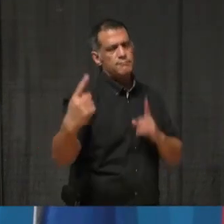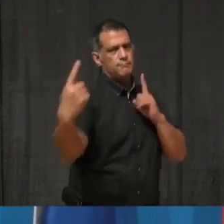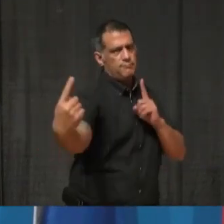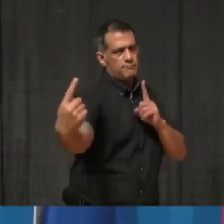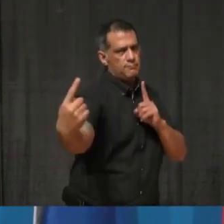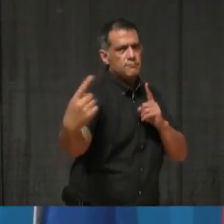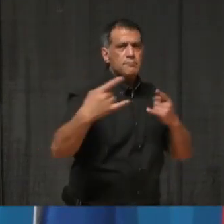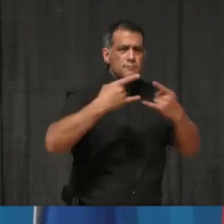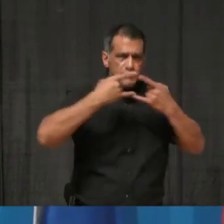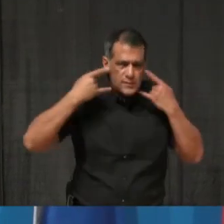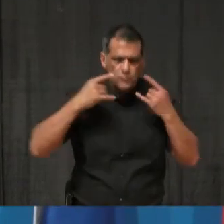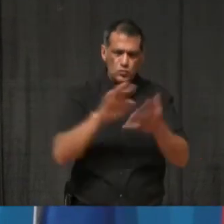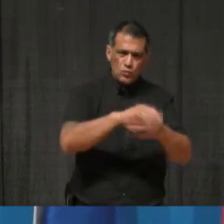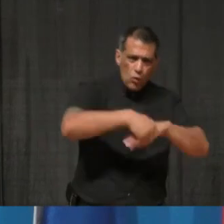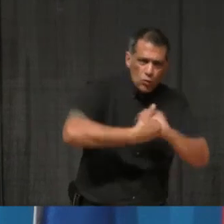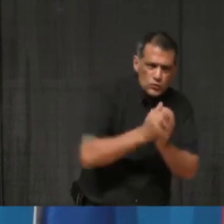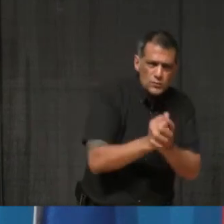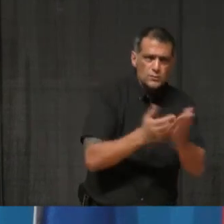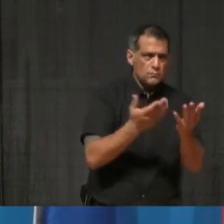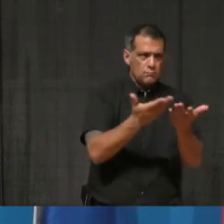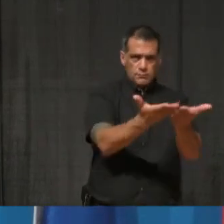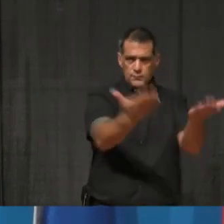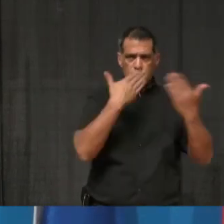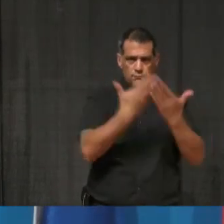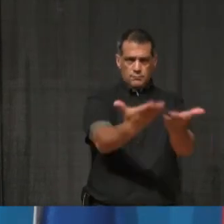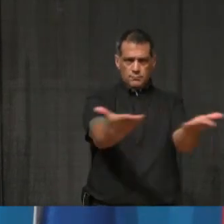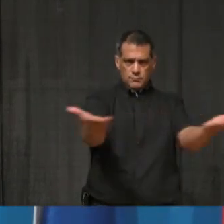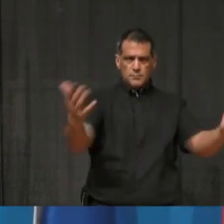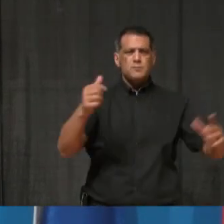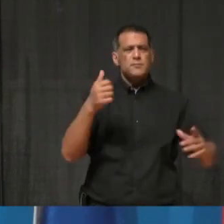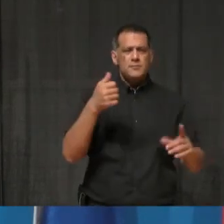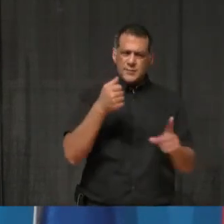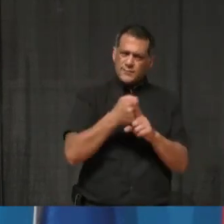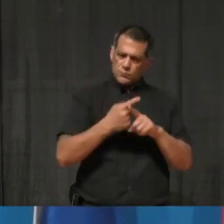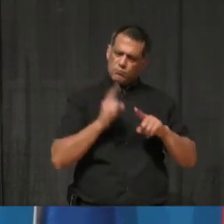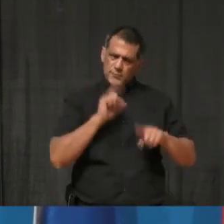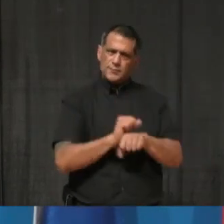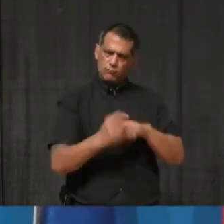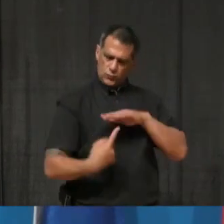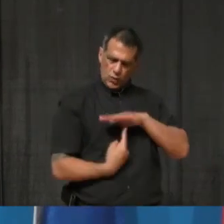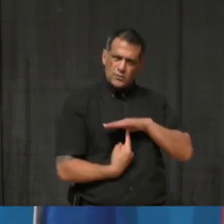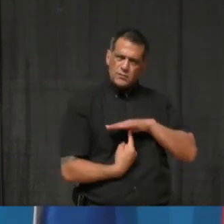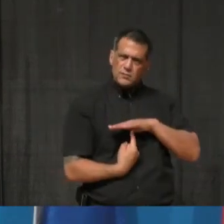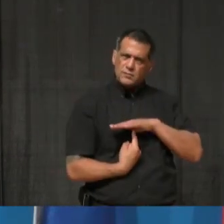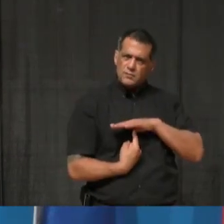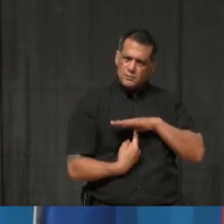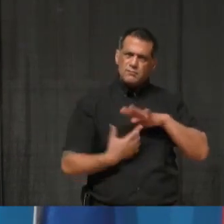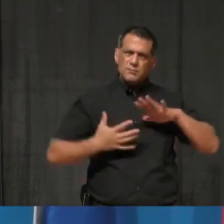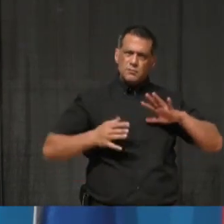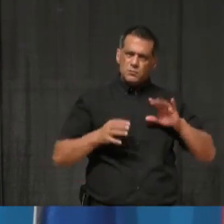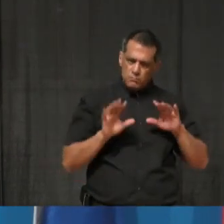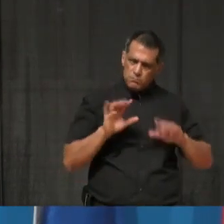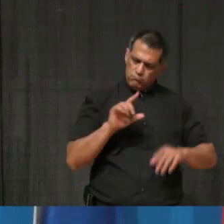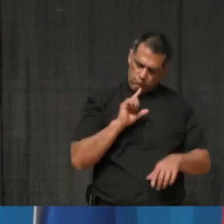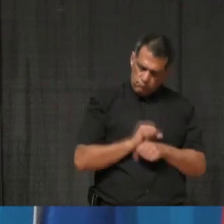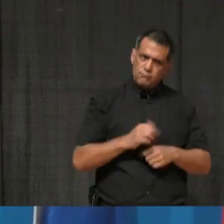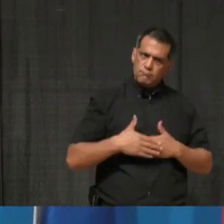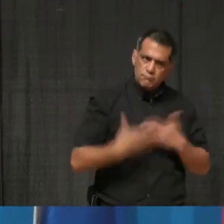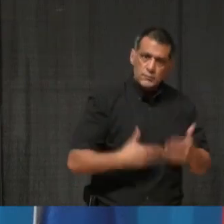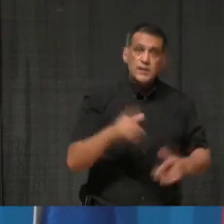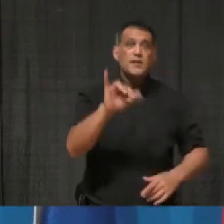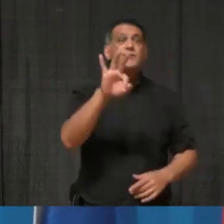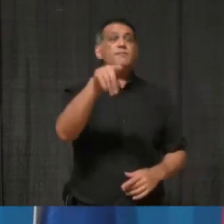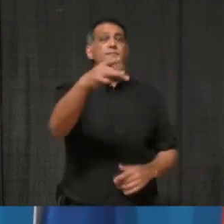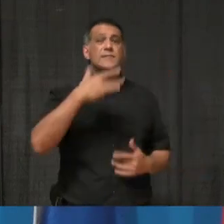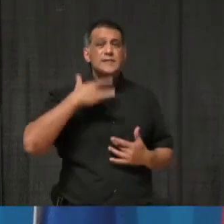I also thank everyone for self-isolating if you feel sick. If you are sick and you can't